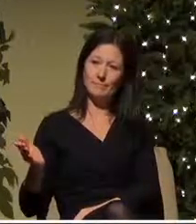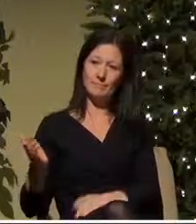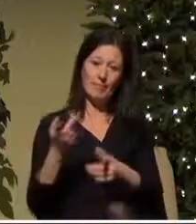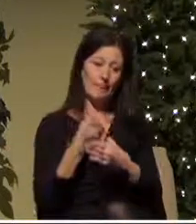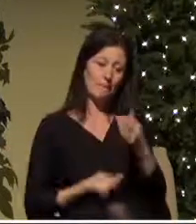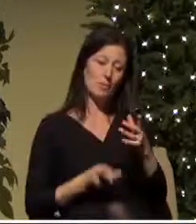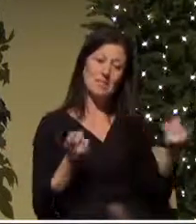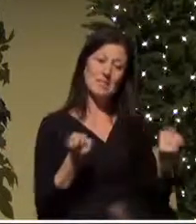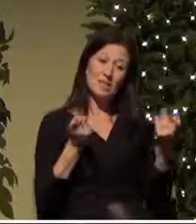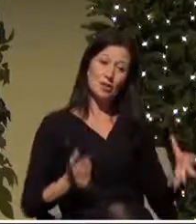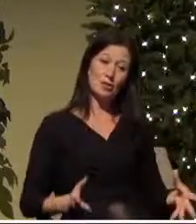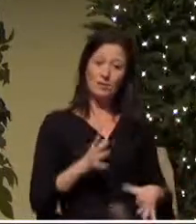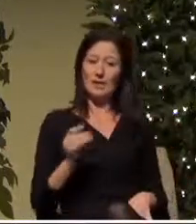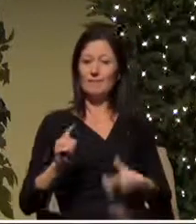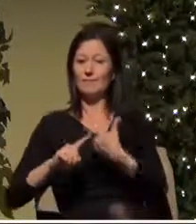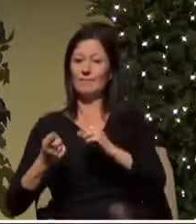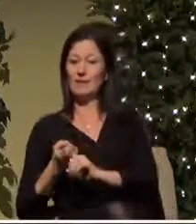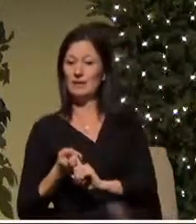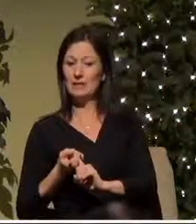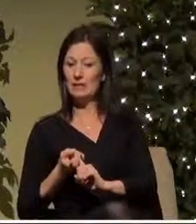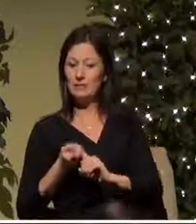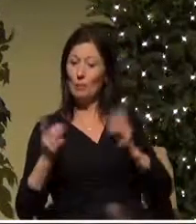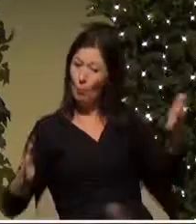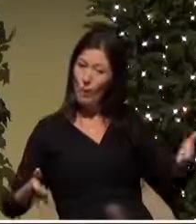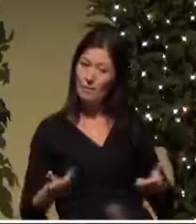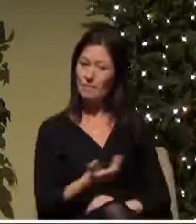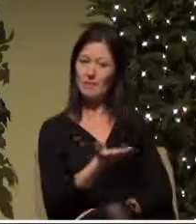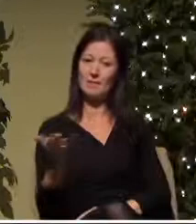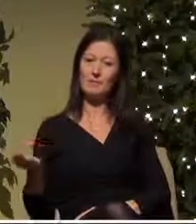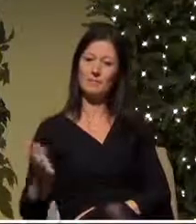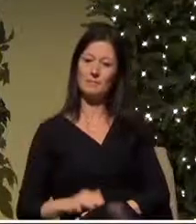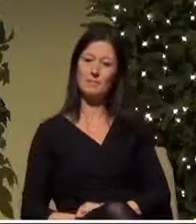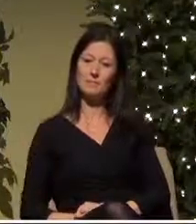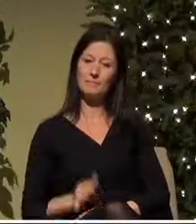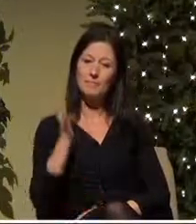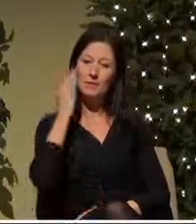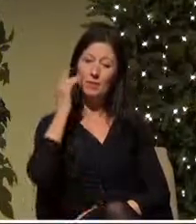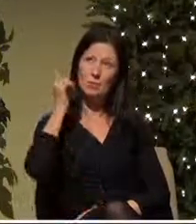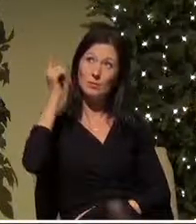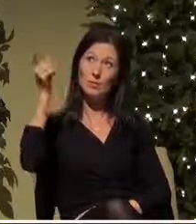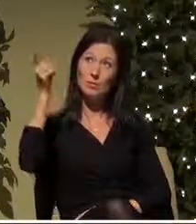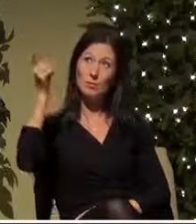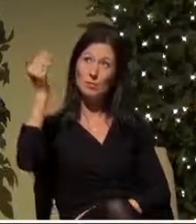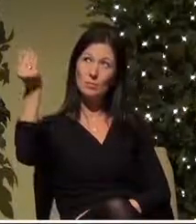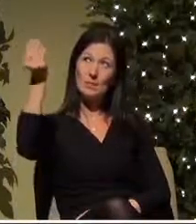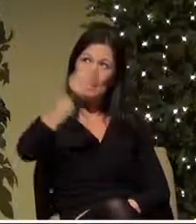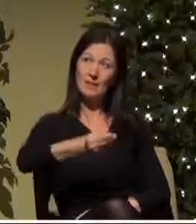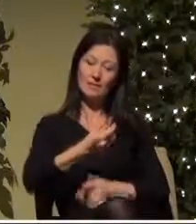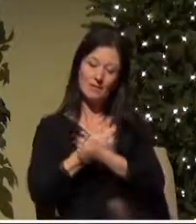have called us to do it knowing that you have given love and grace to this fallen world